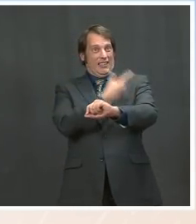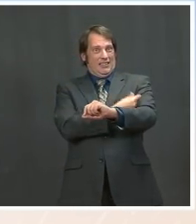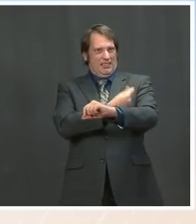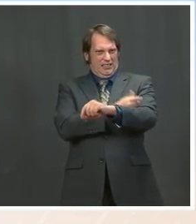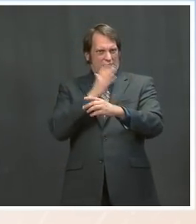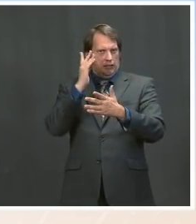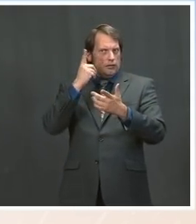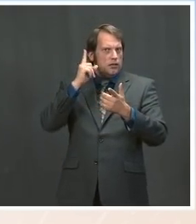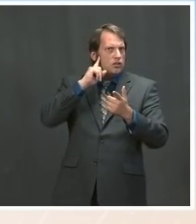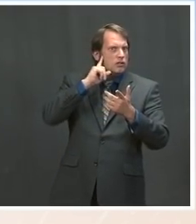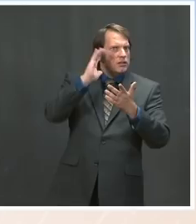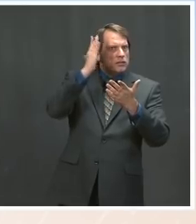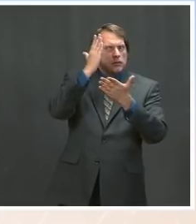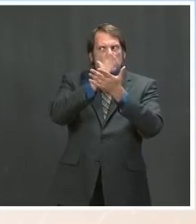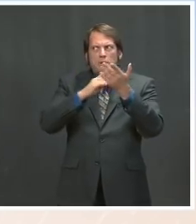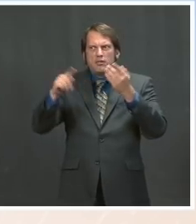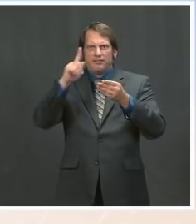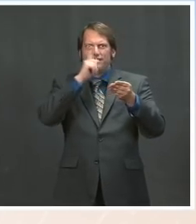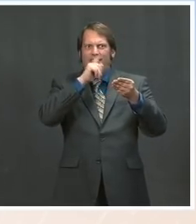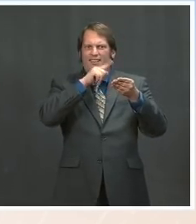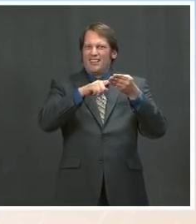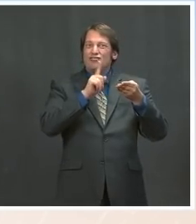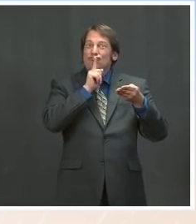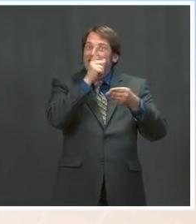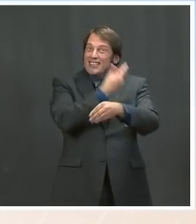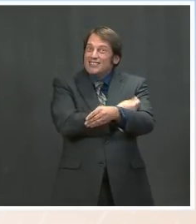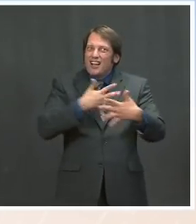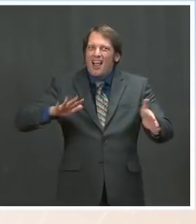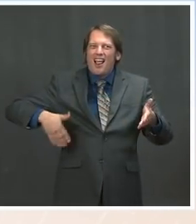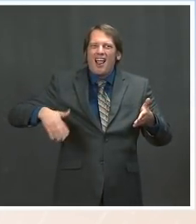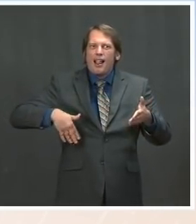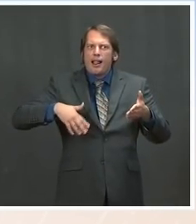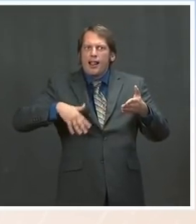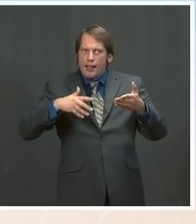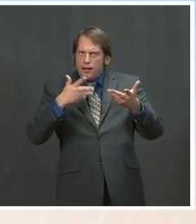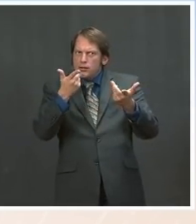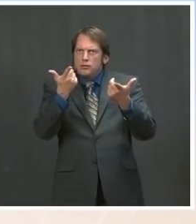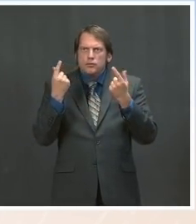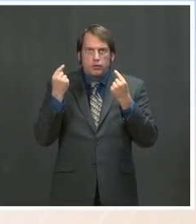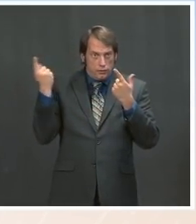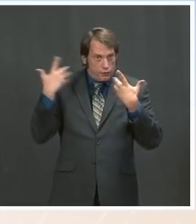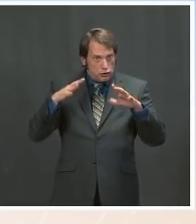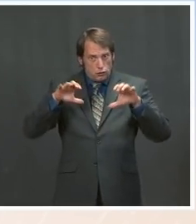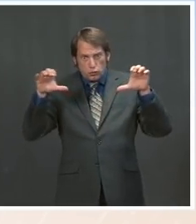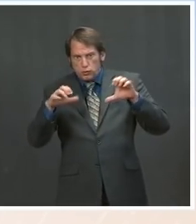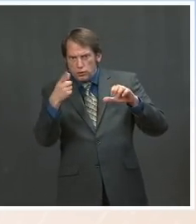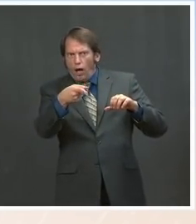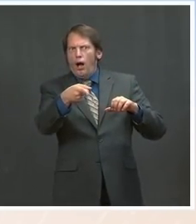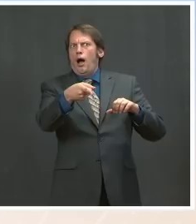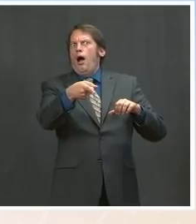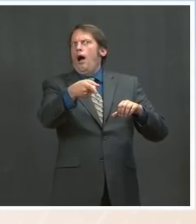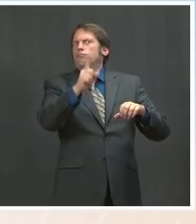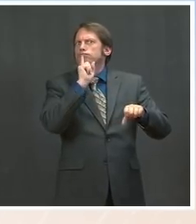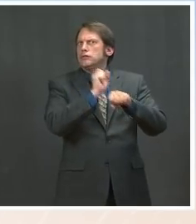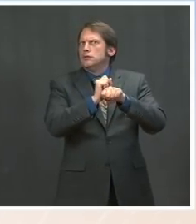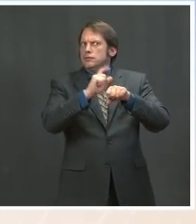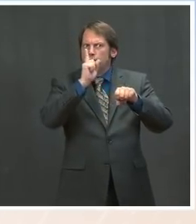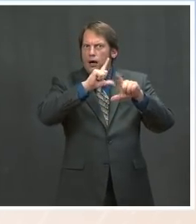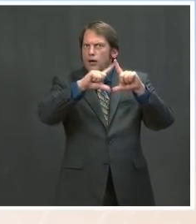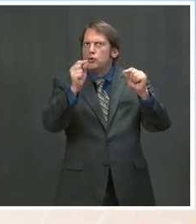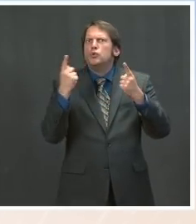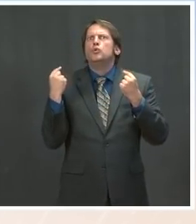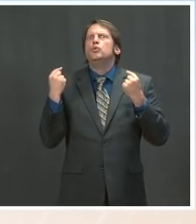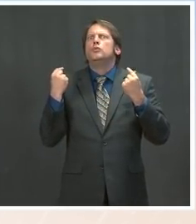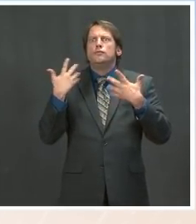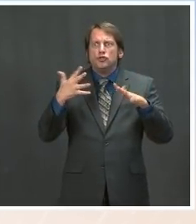couldn't. Is the administration aware of those reports? Concern having conversations with local officials about how to counteract that, potentially?